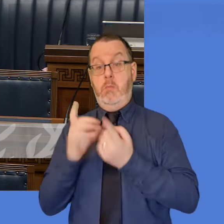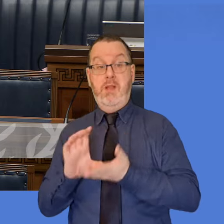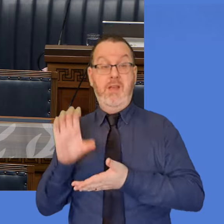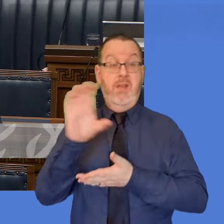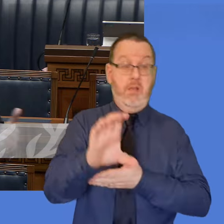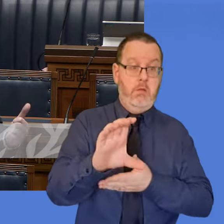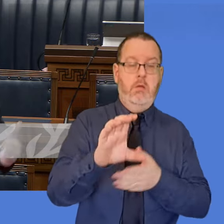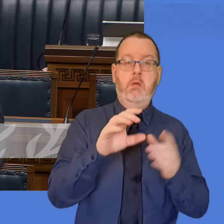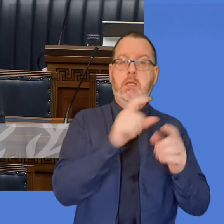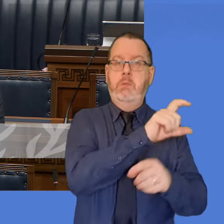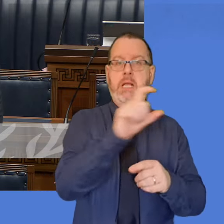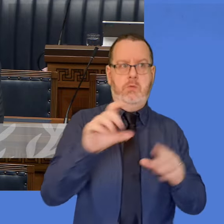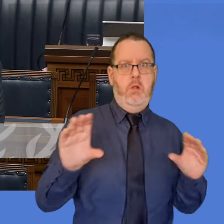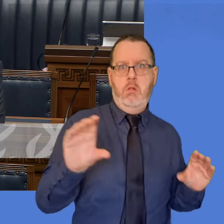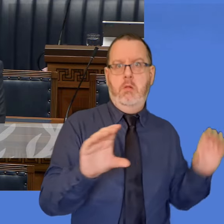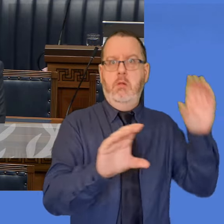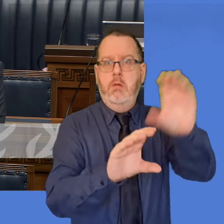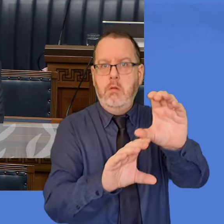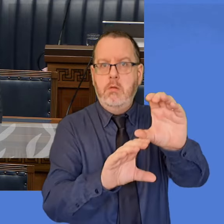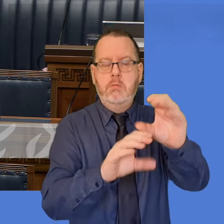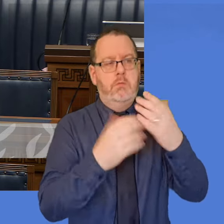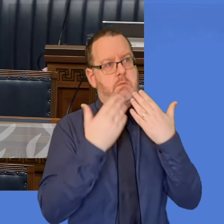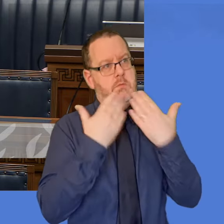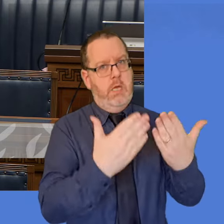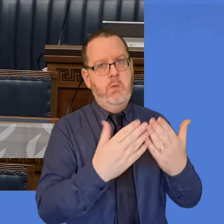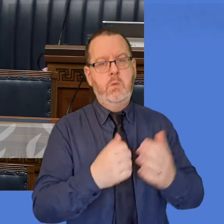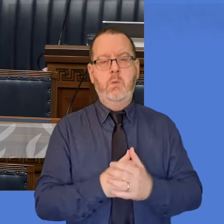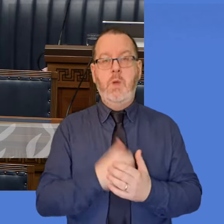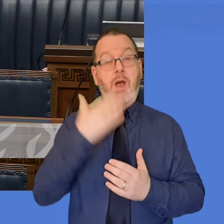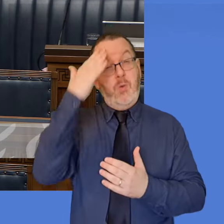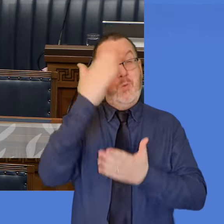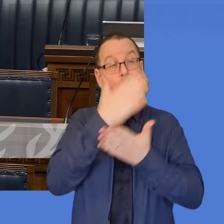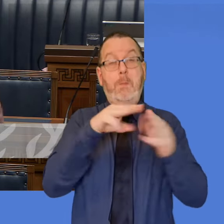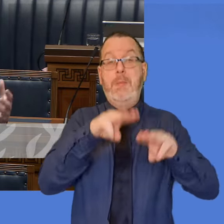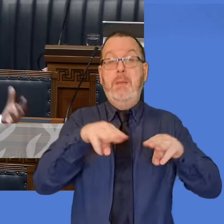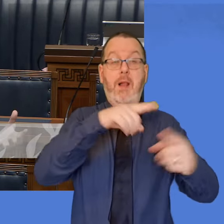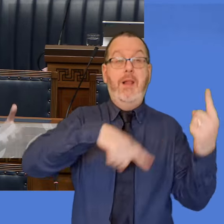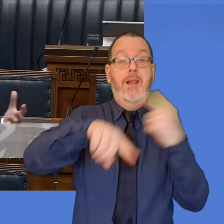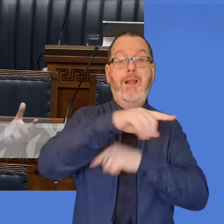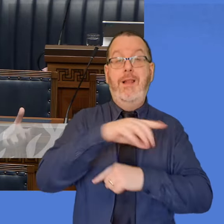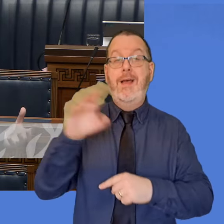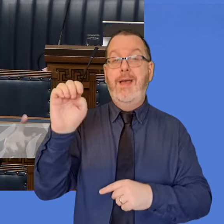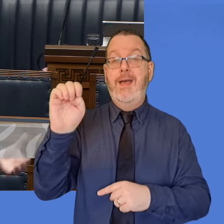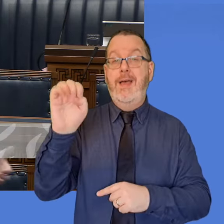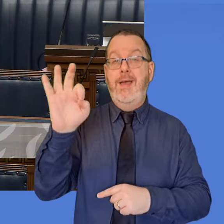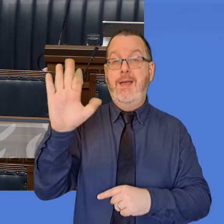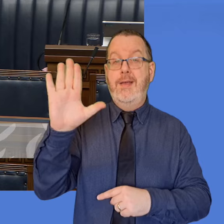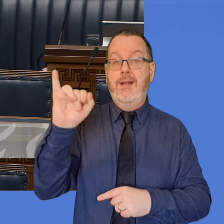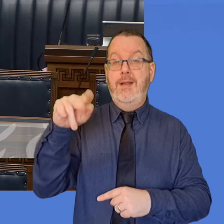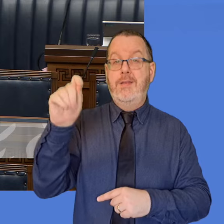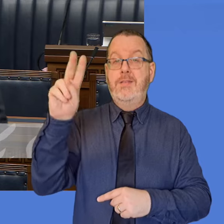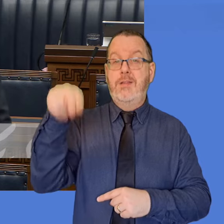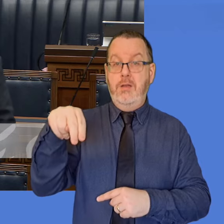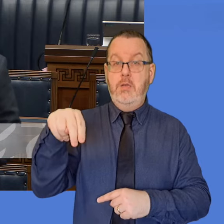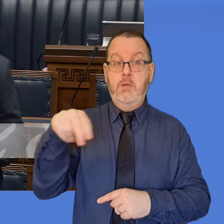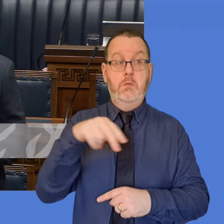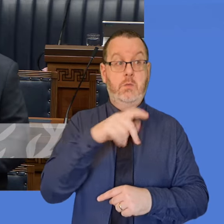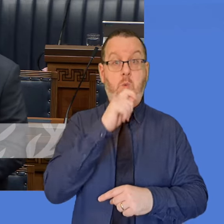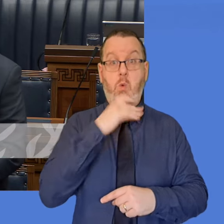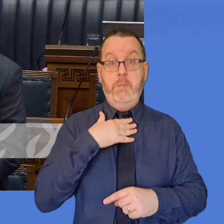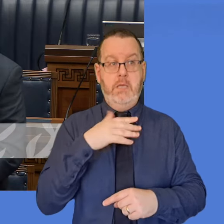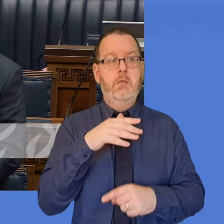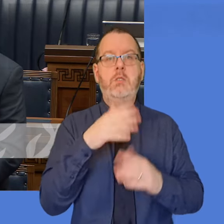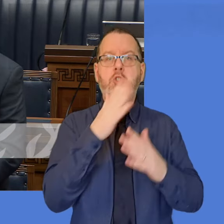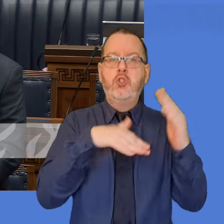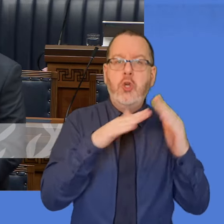I know because of some connections I have in the Eglinton area that local churches and community groups in particular came together